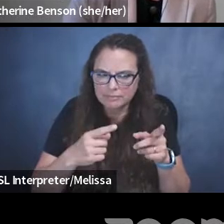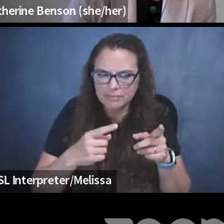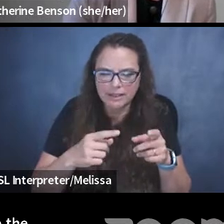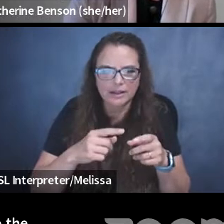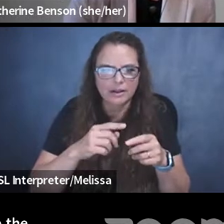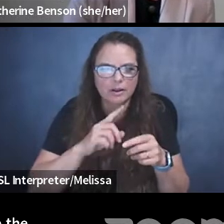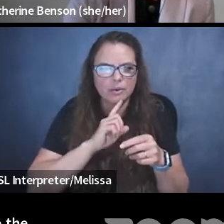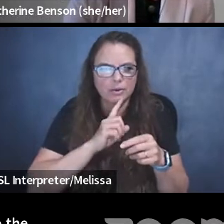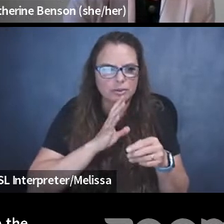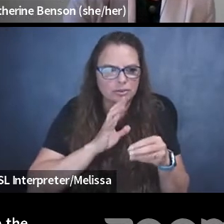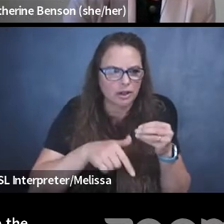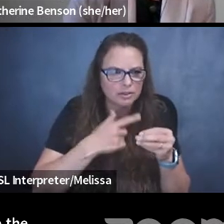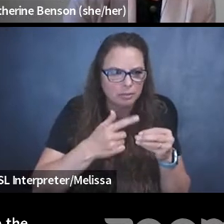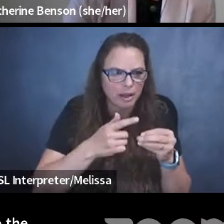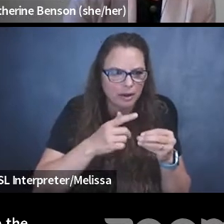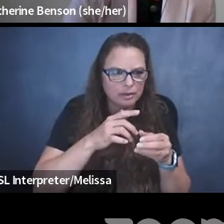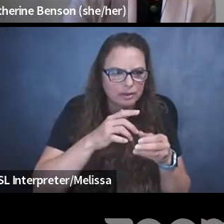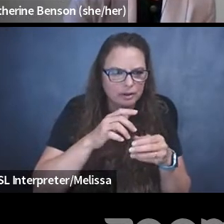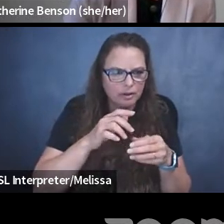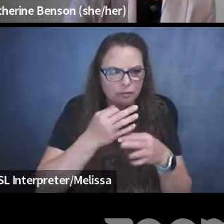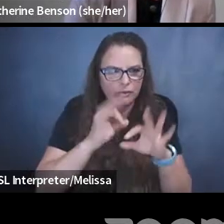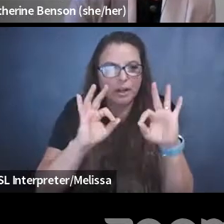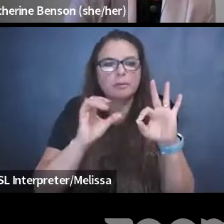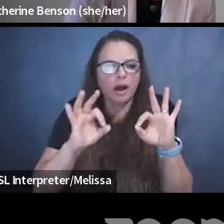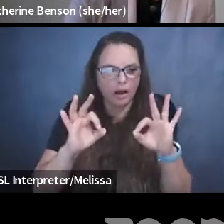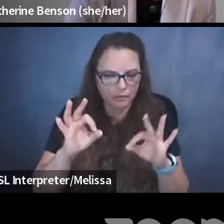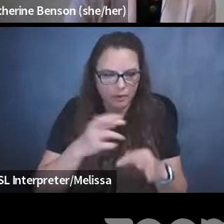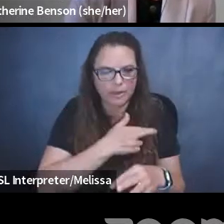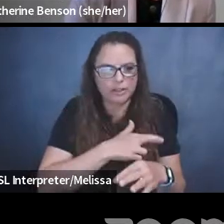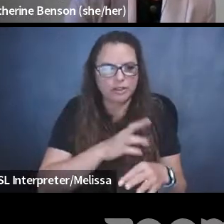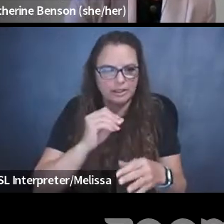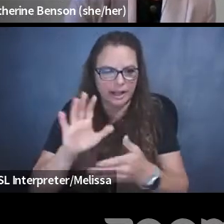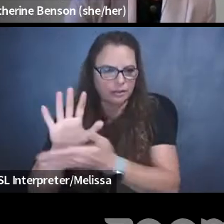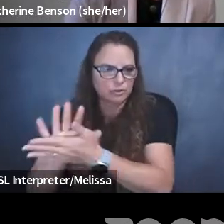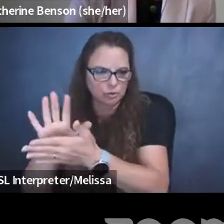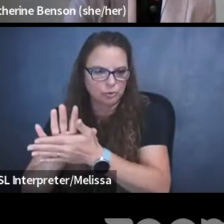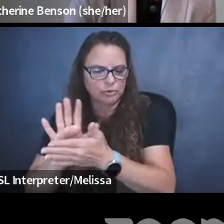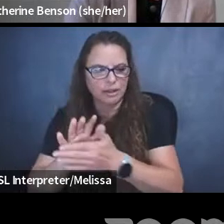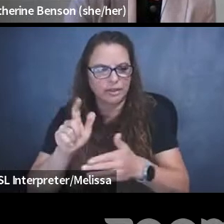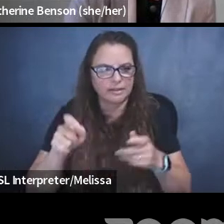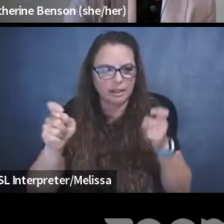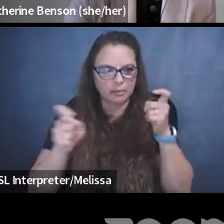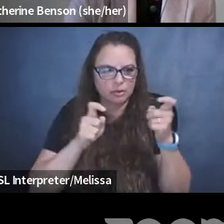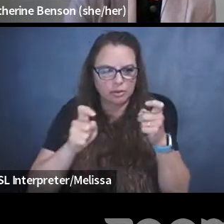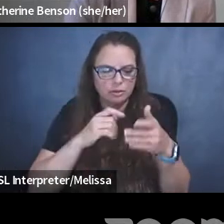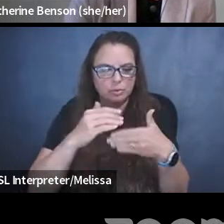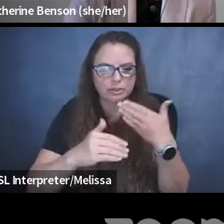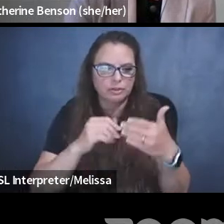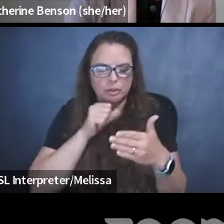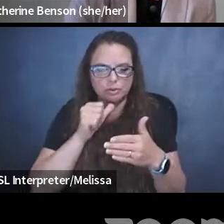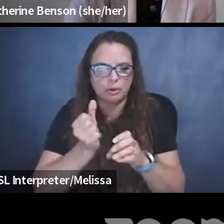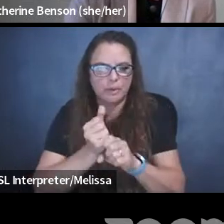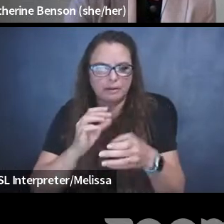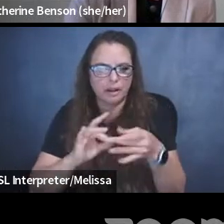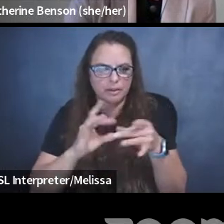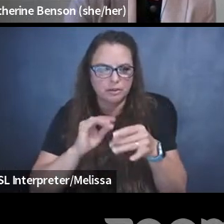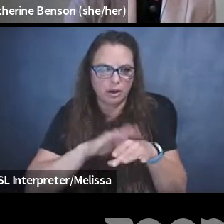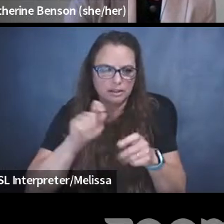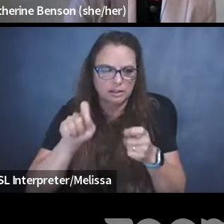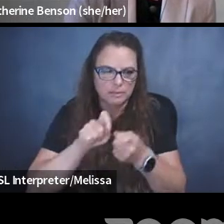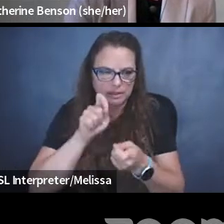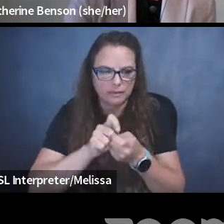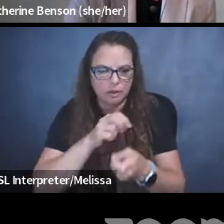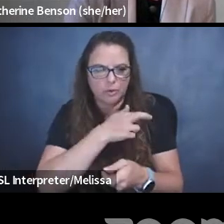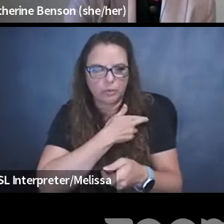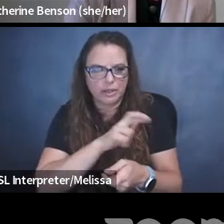of secularism in schools and freedom of religion. However, these administrative procedures do not make the comments on specifically, uh, religion